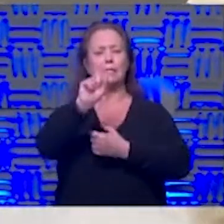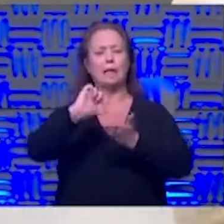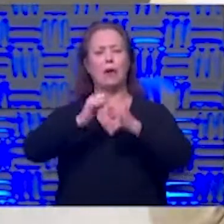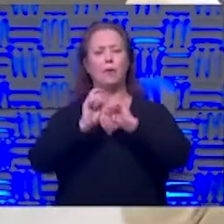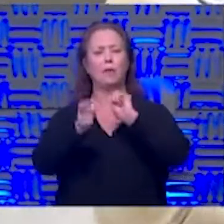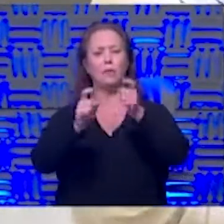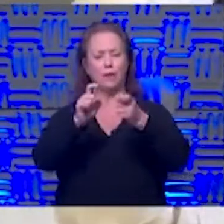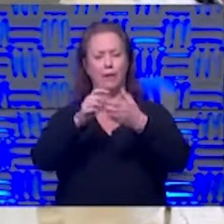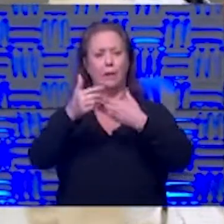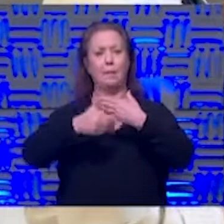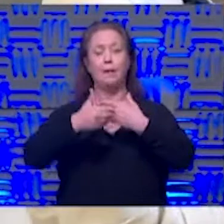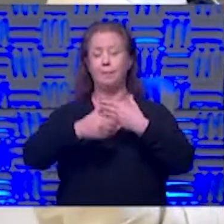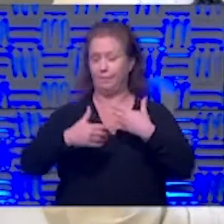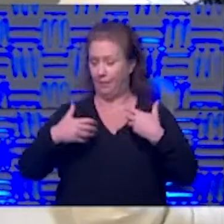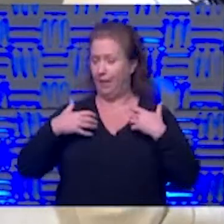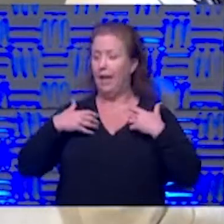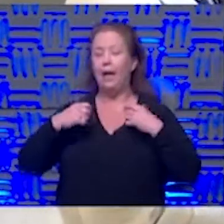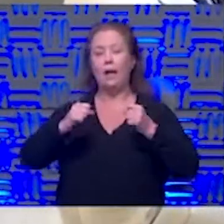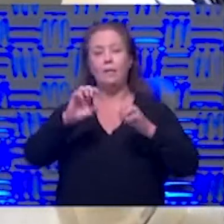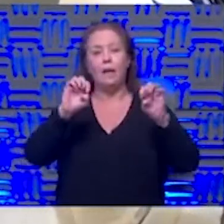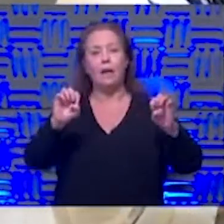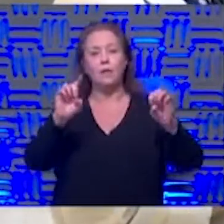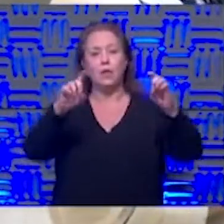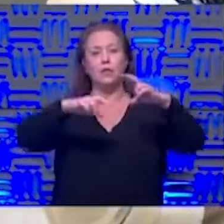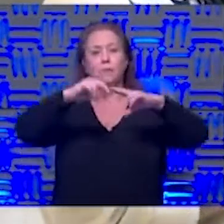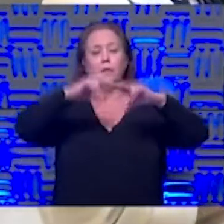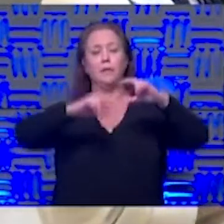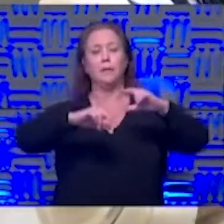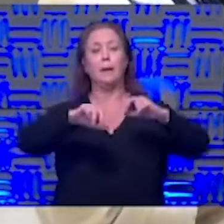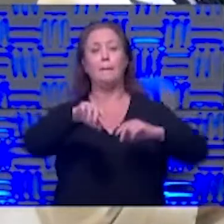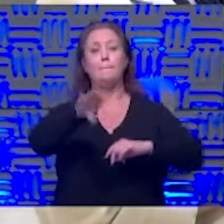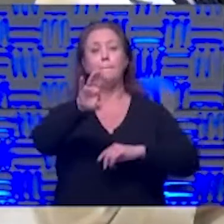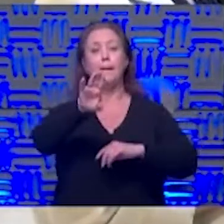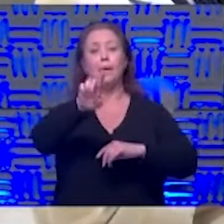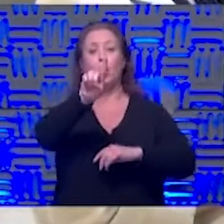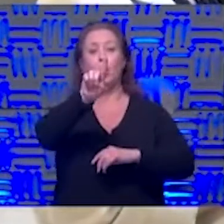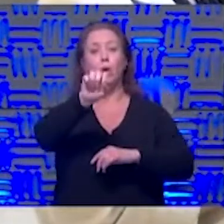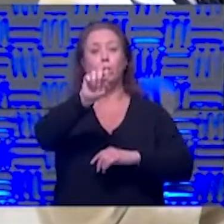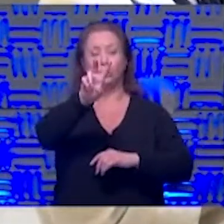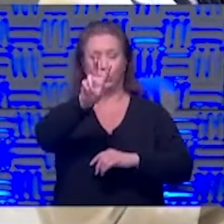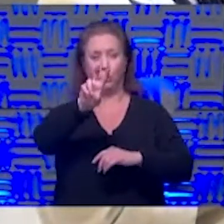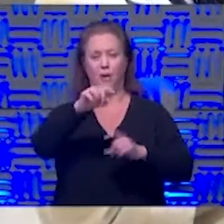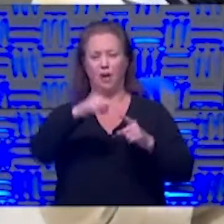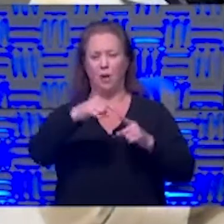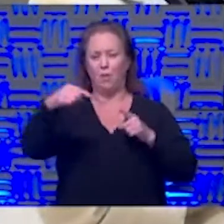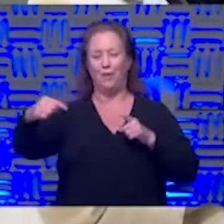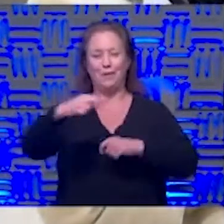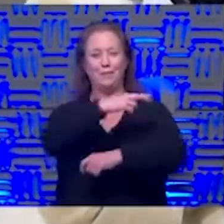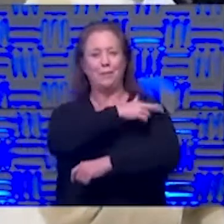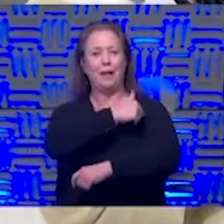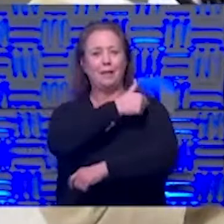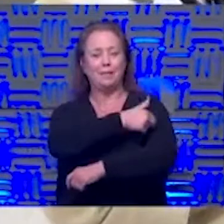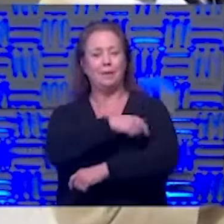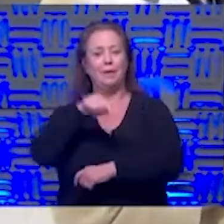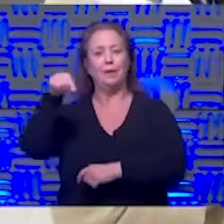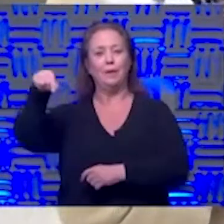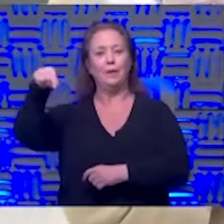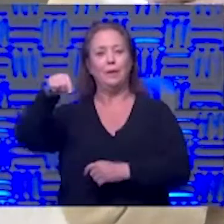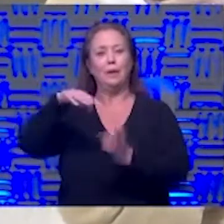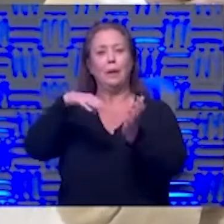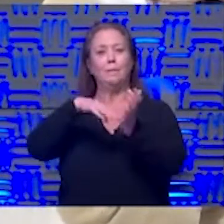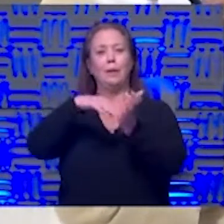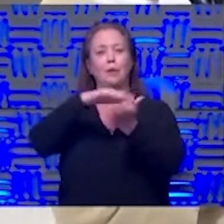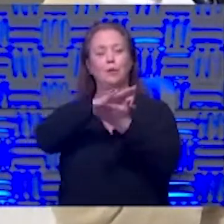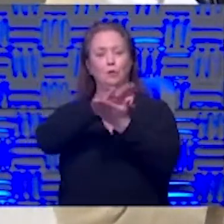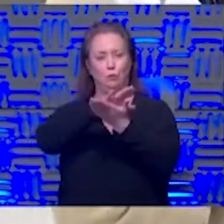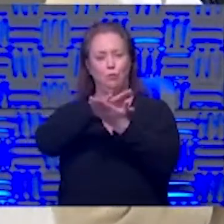it's at the health education building and it's b102 and we're right across from the hospital we're in the medical school